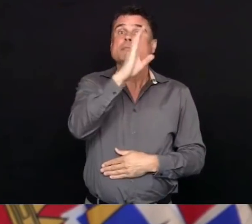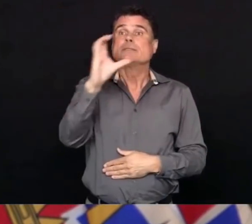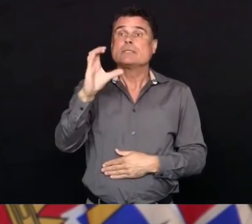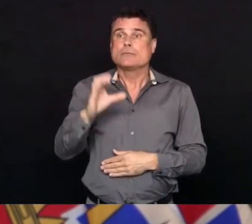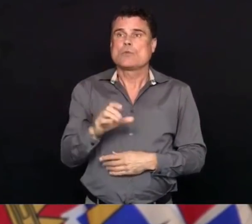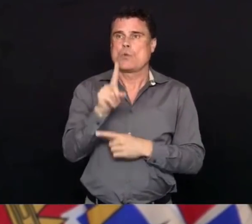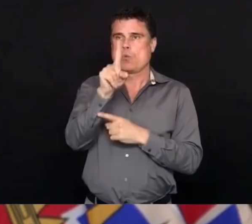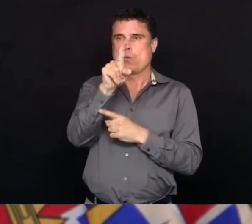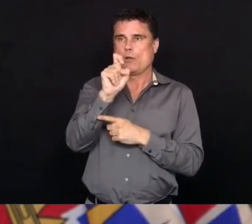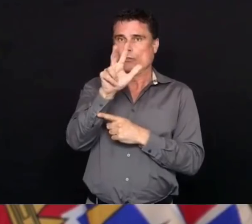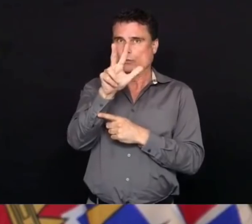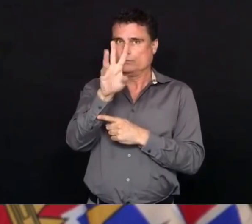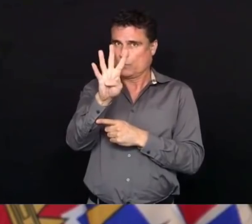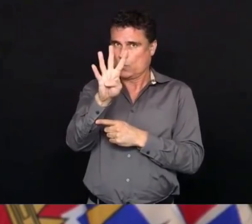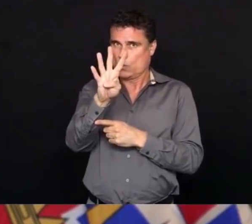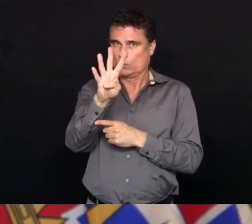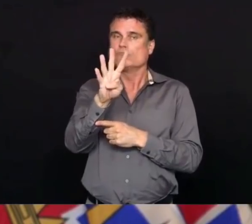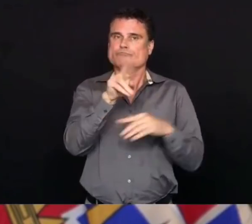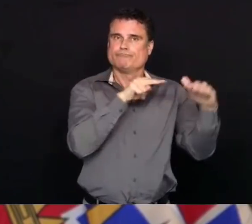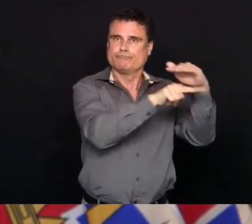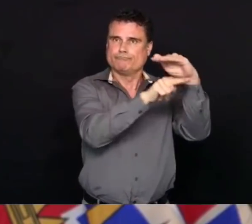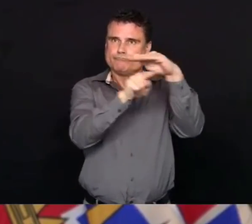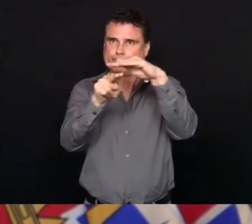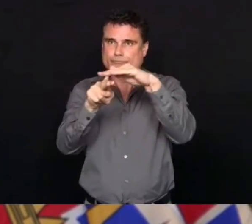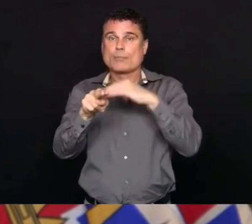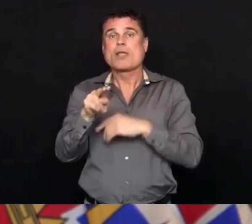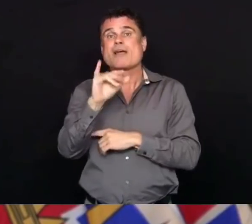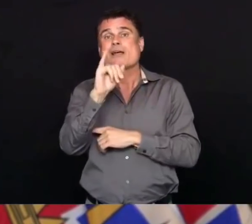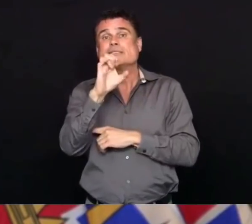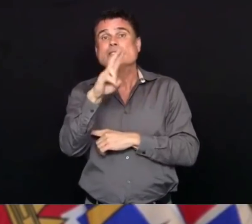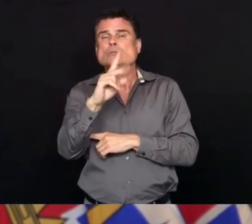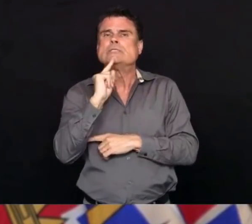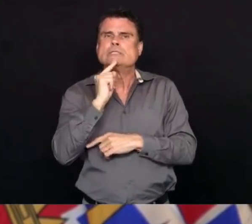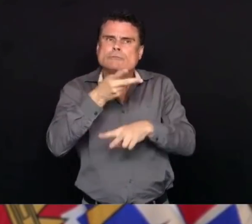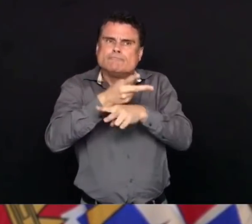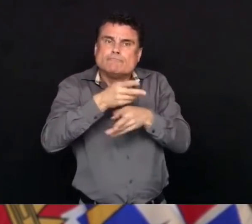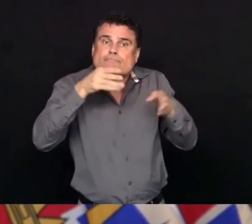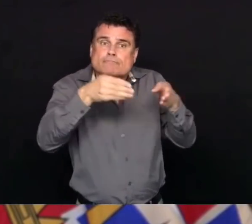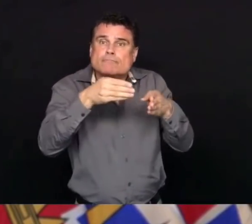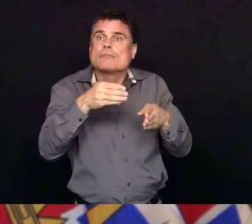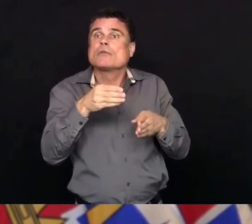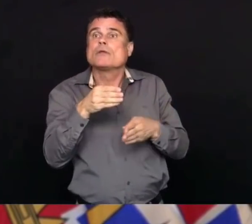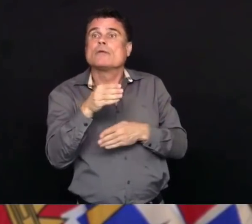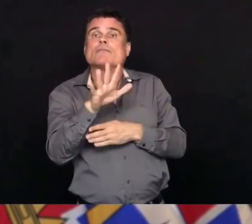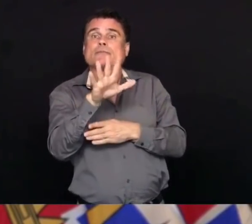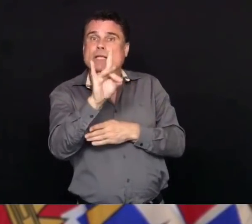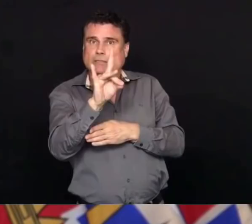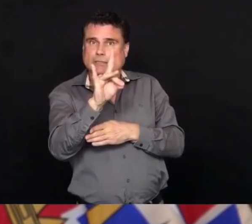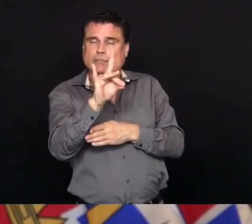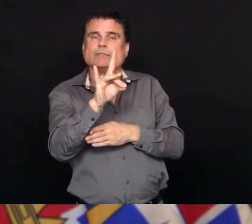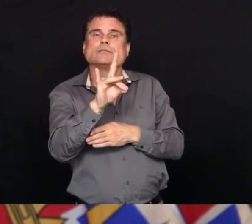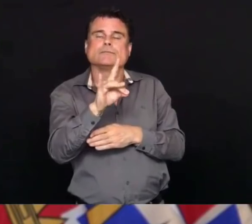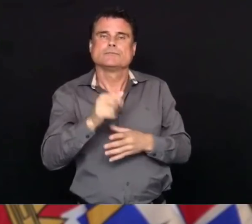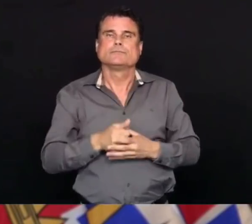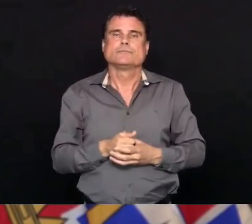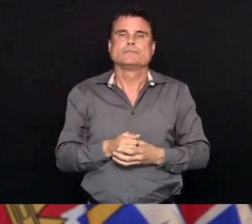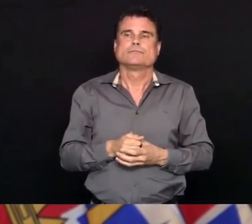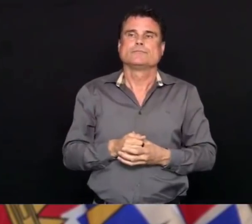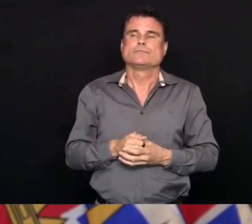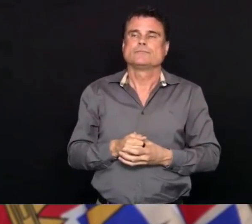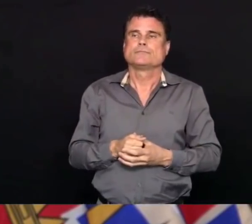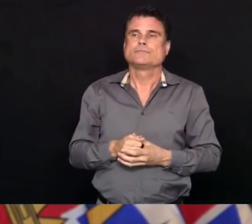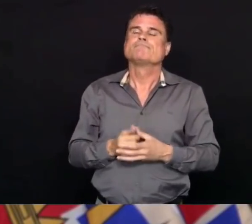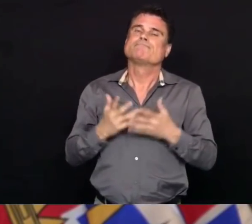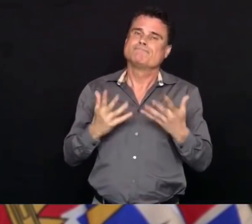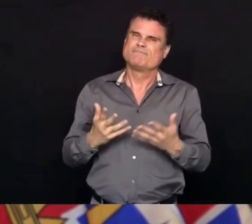are in critical care ICU. We have an additional three deaths to report today bringing our total of people